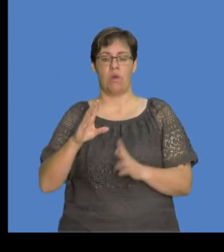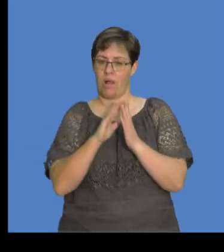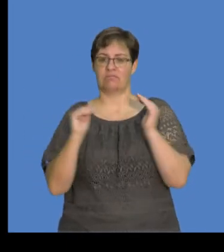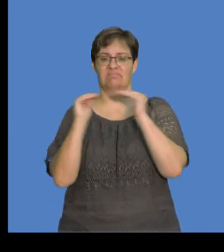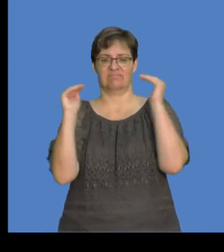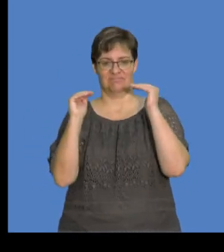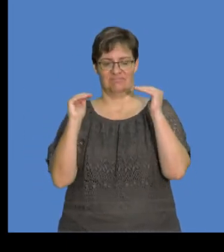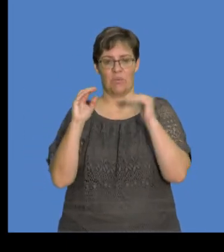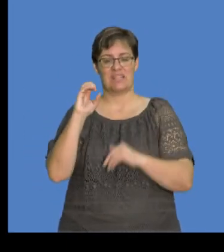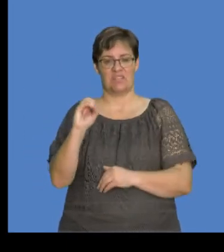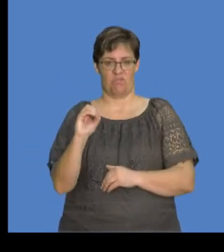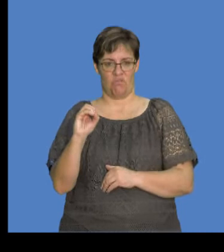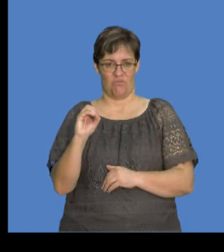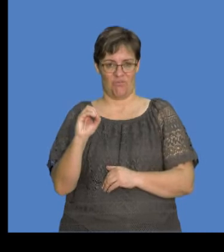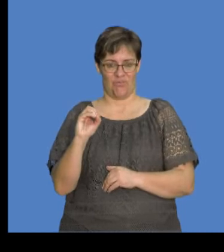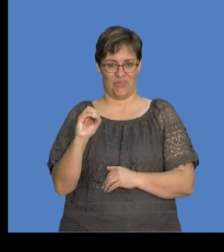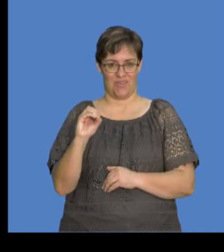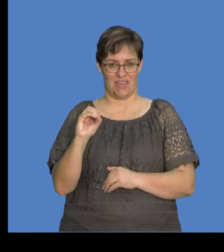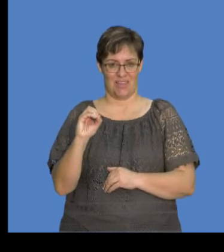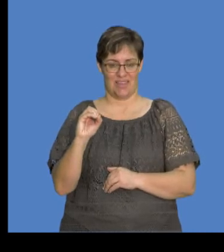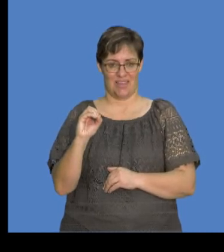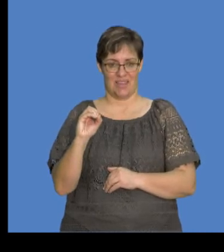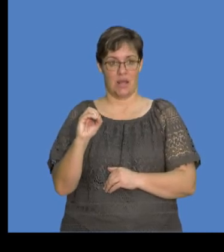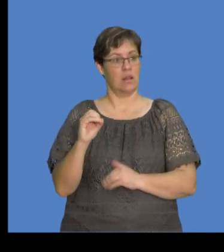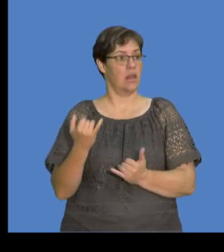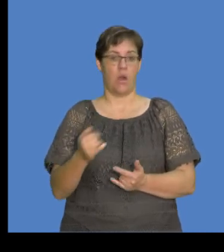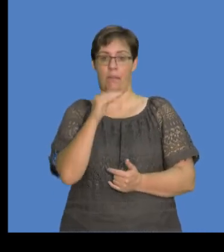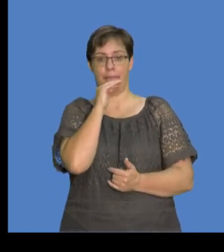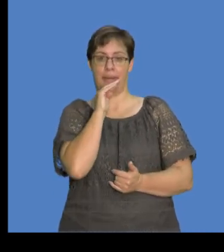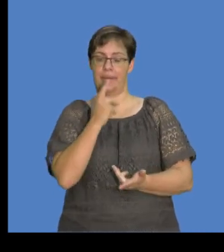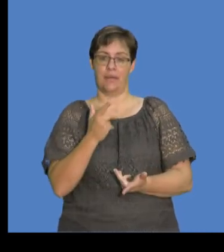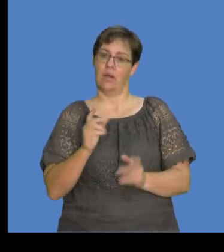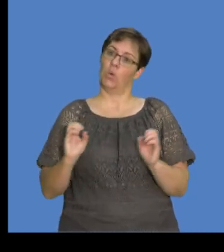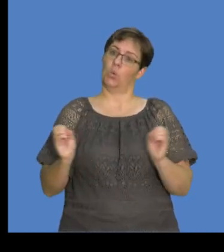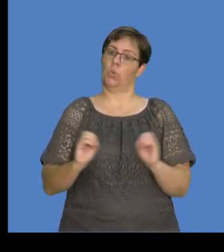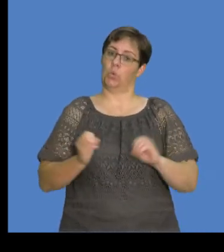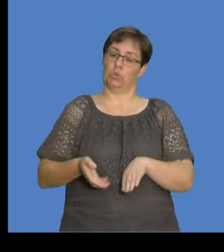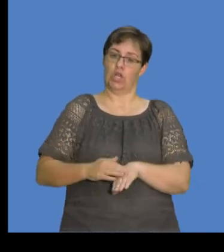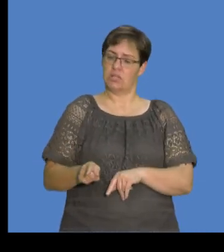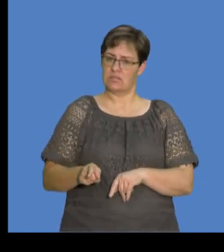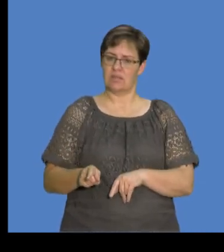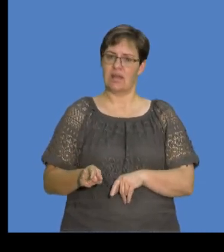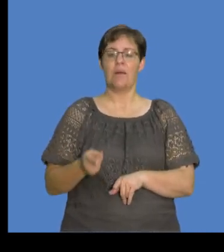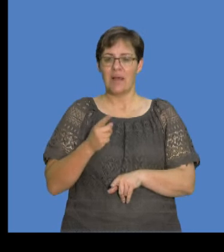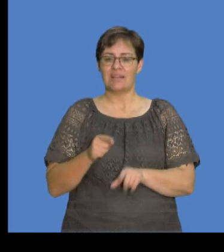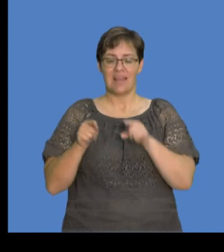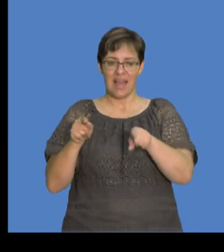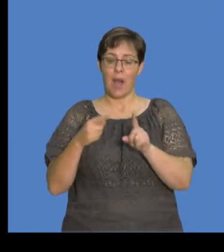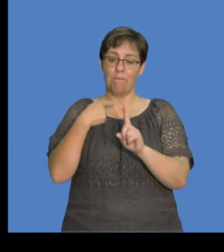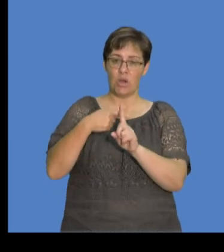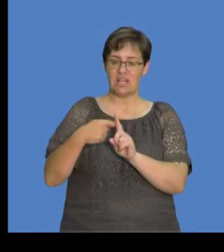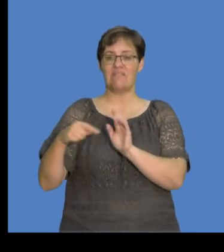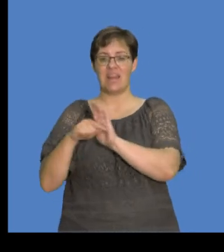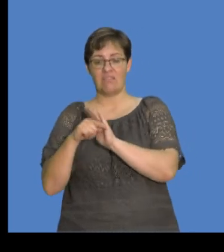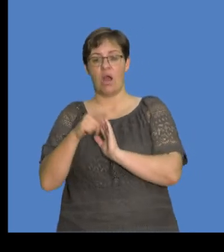charge is zero. But it doesn't necessarily mean that it does not have charges. The net charge on